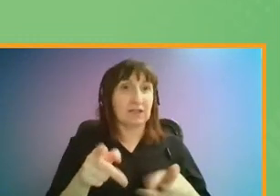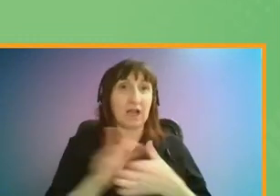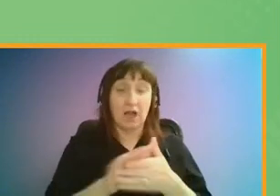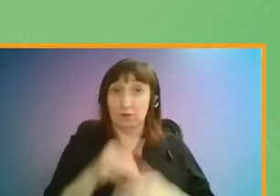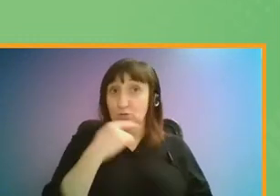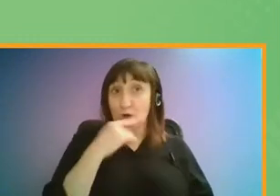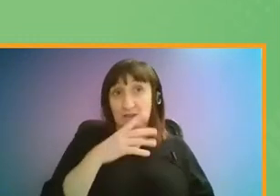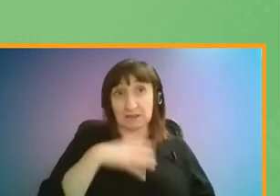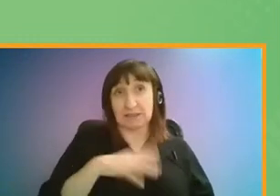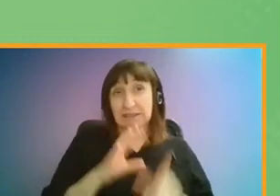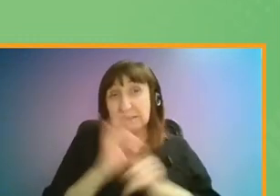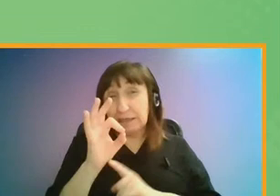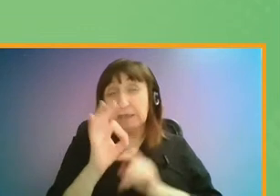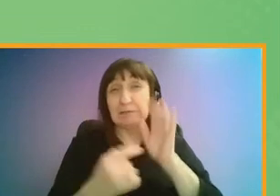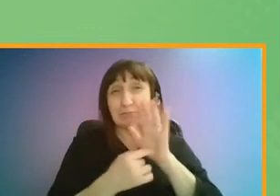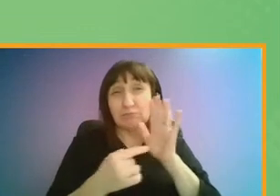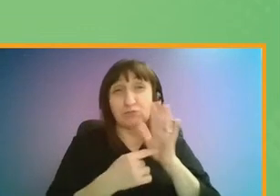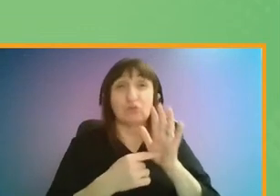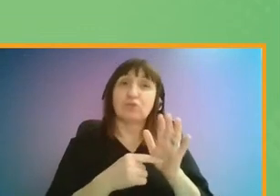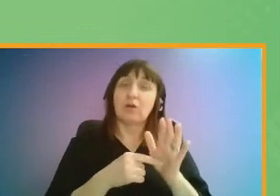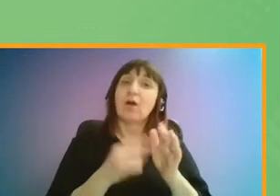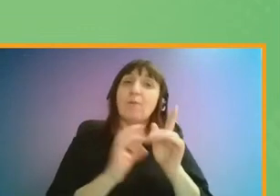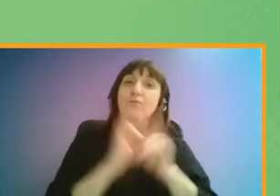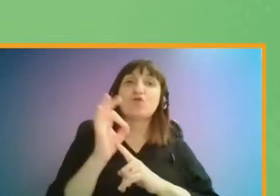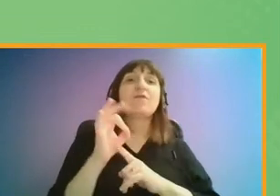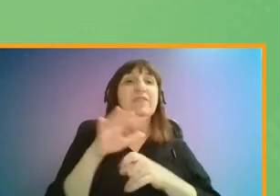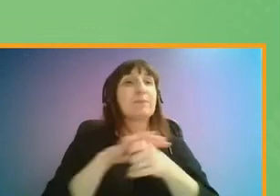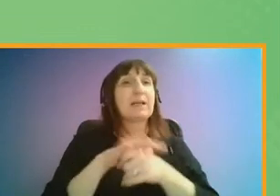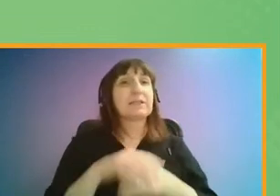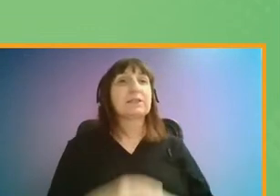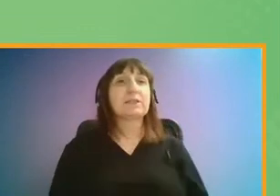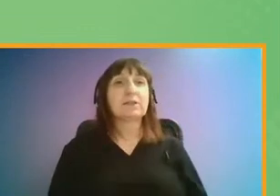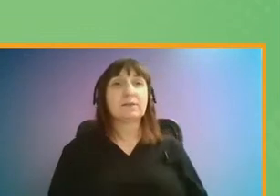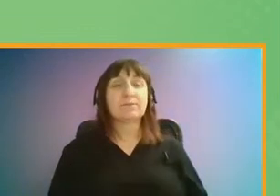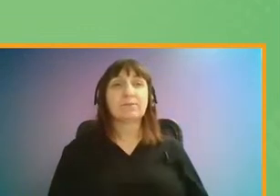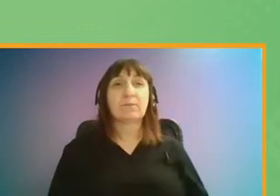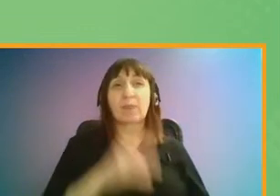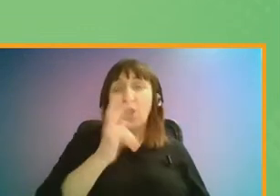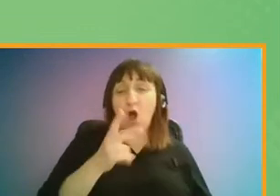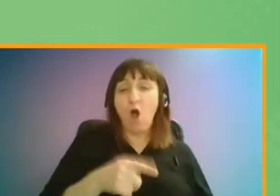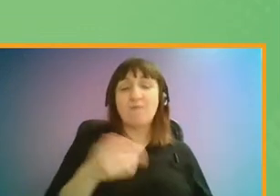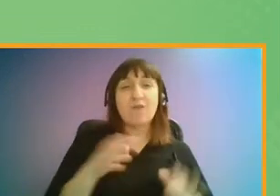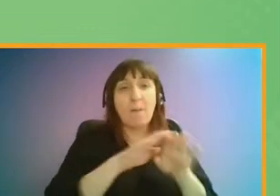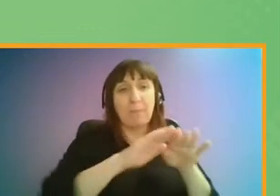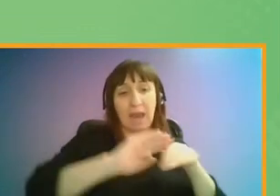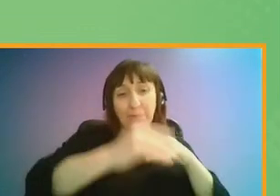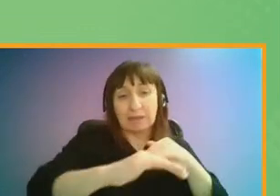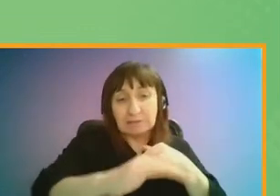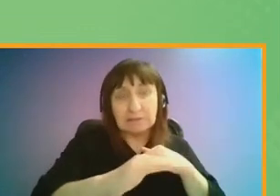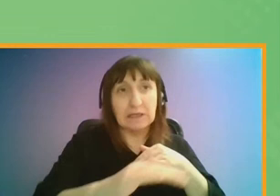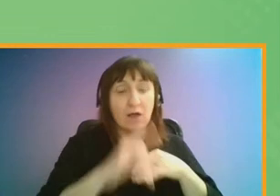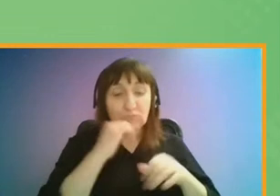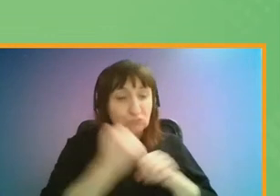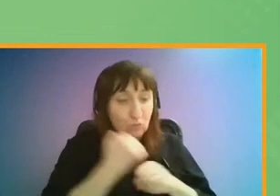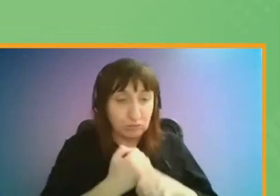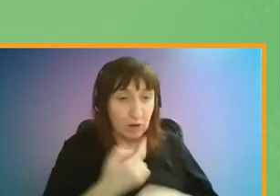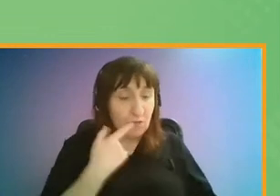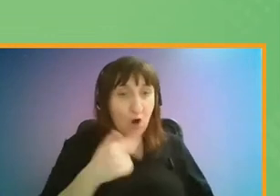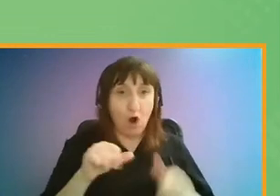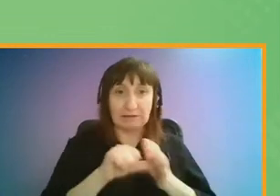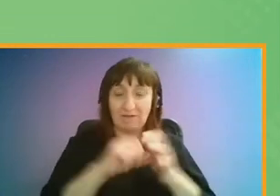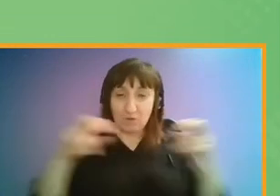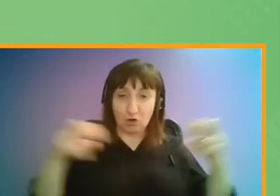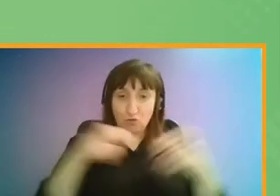also need to be made to pedestrian spaces. Too often, pavements are uneven, poorly maintained or have difficult crossings that